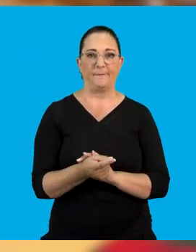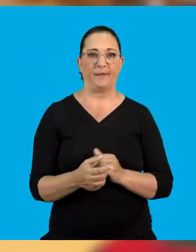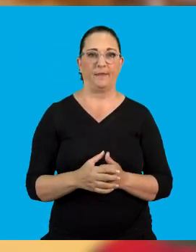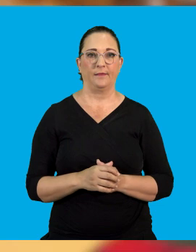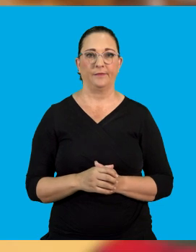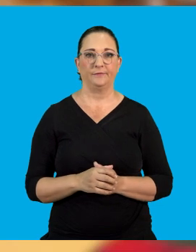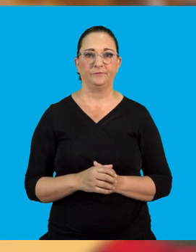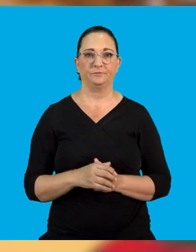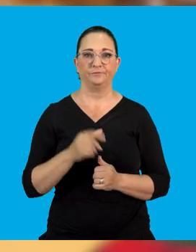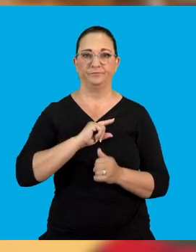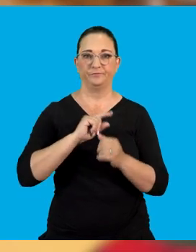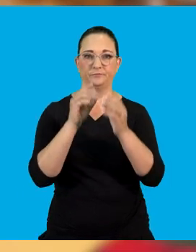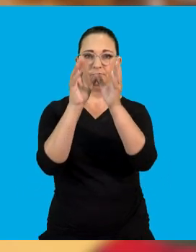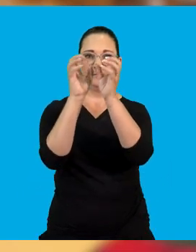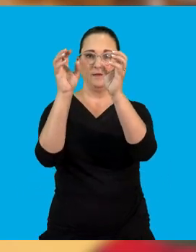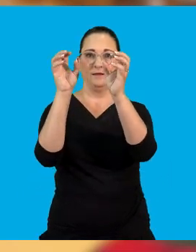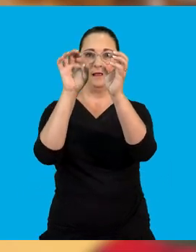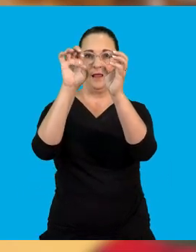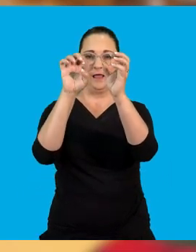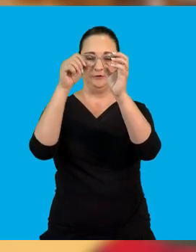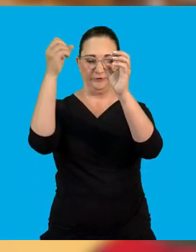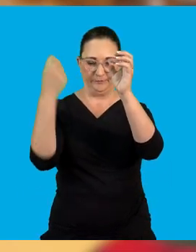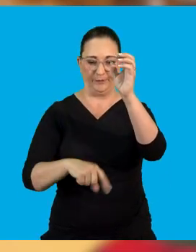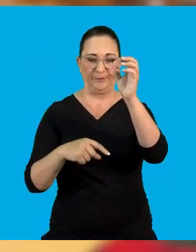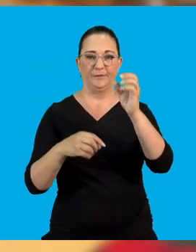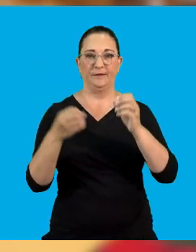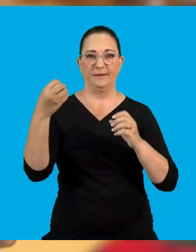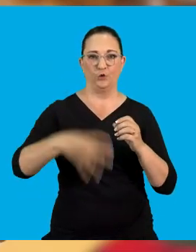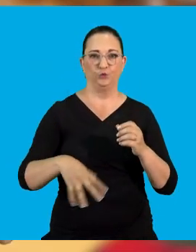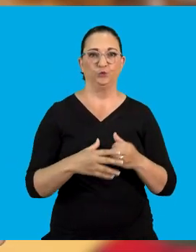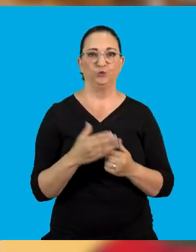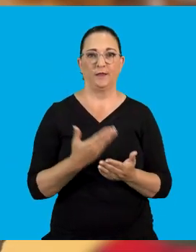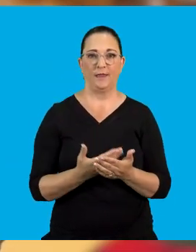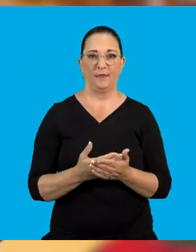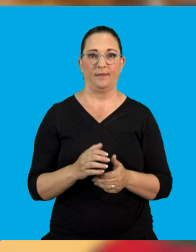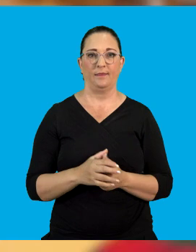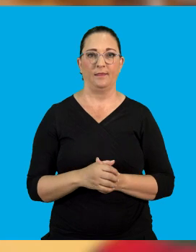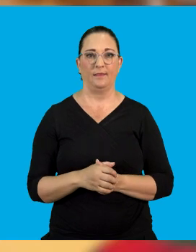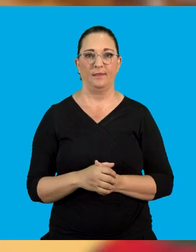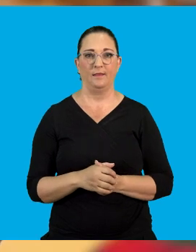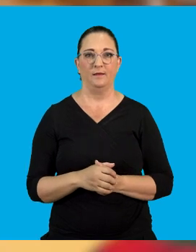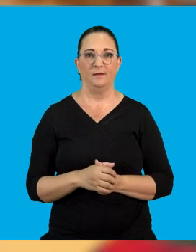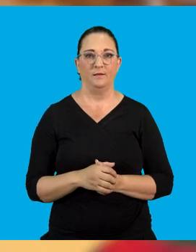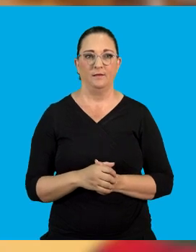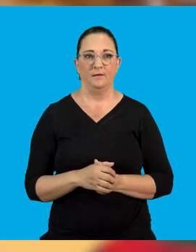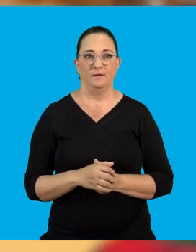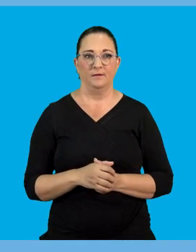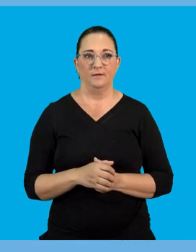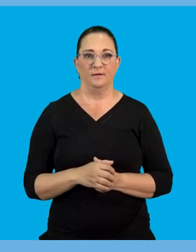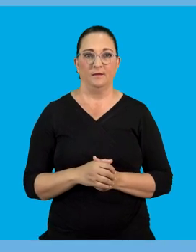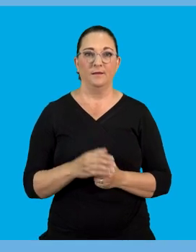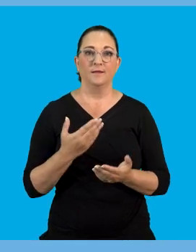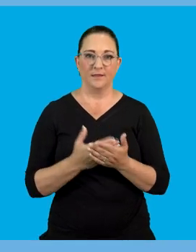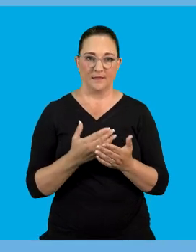another form or another example of electric discharge. We also know that the the electric discharge can sometimes